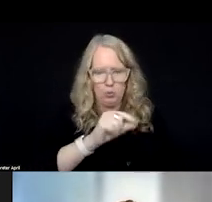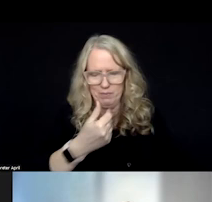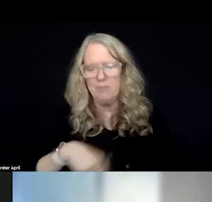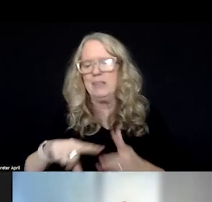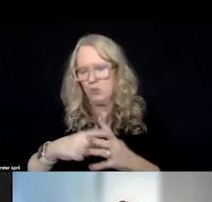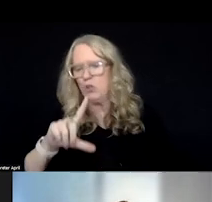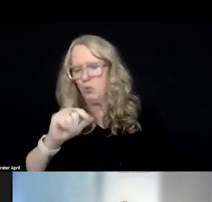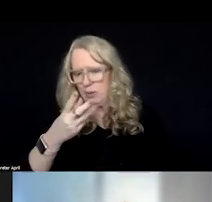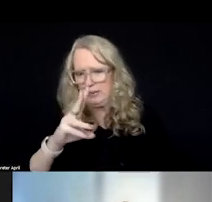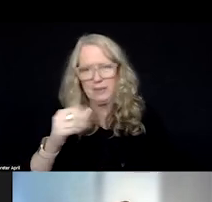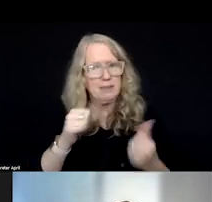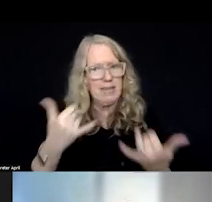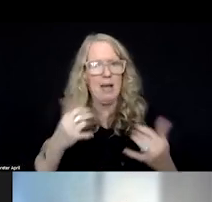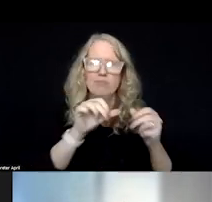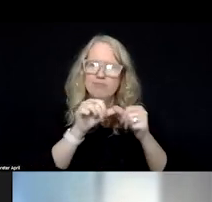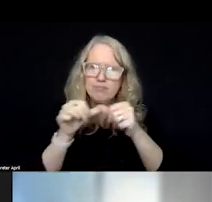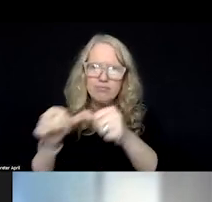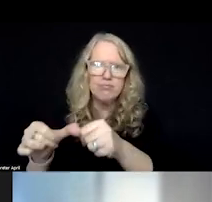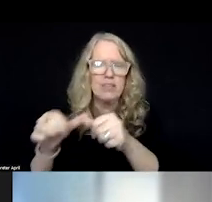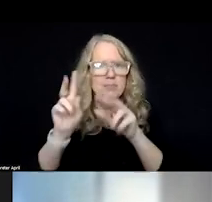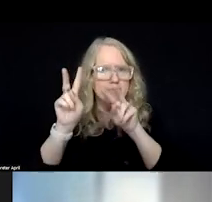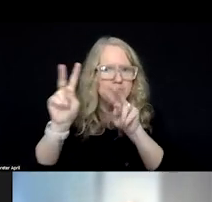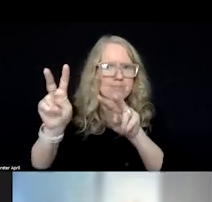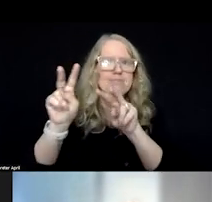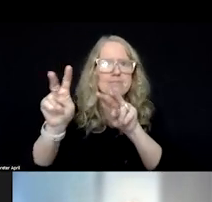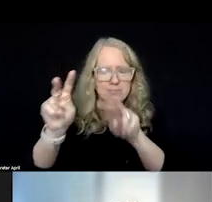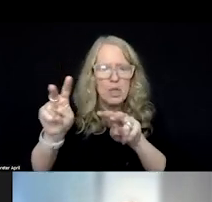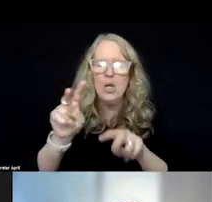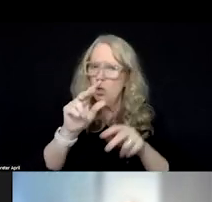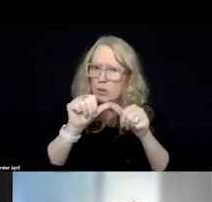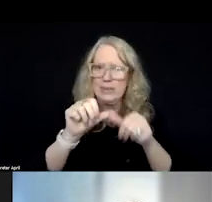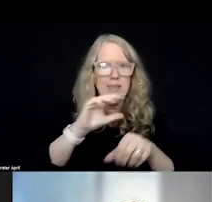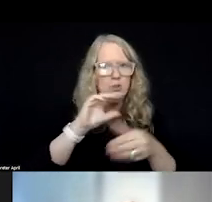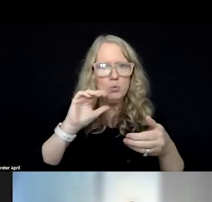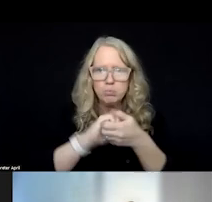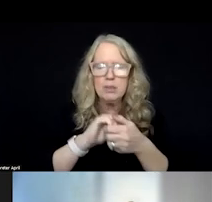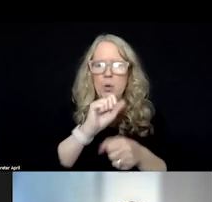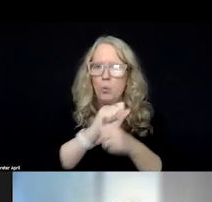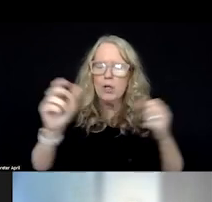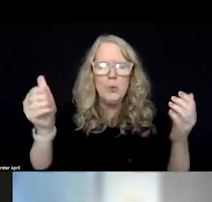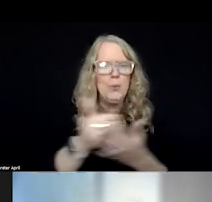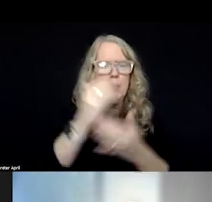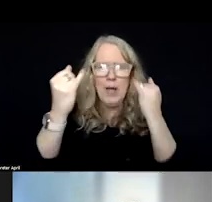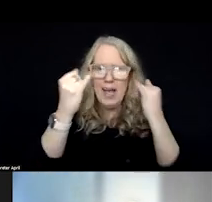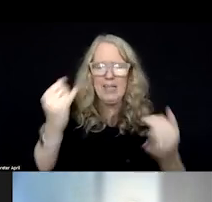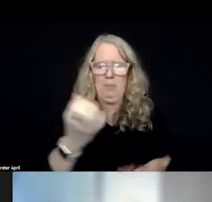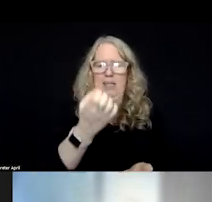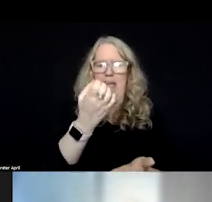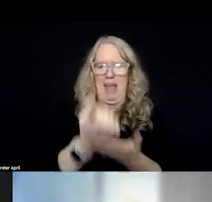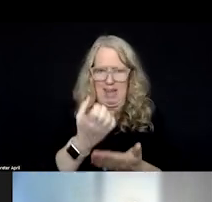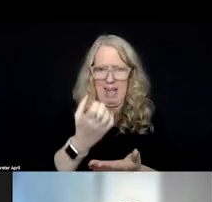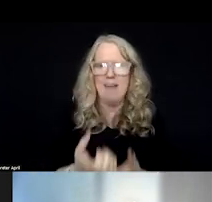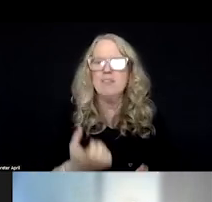2016. And we continue to look forward to continuing to work with them on all of the new ideas and evidence-based practices.